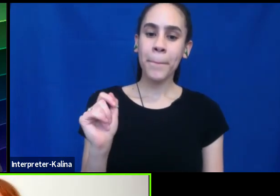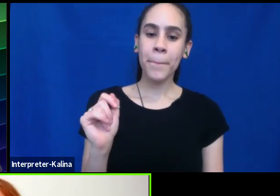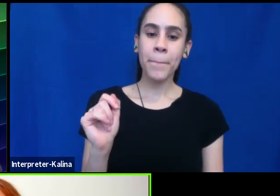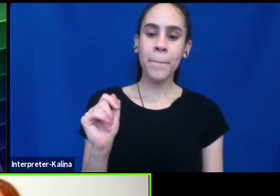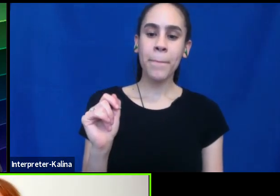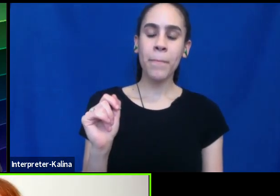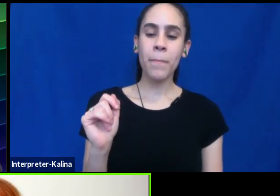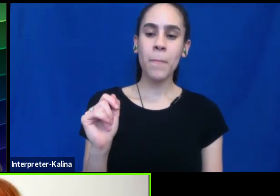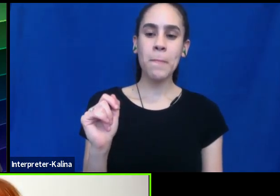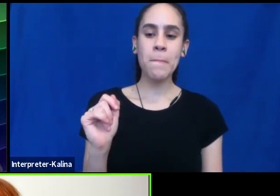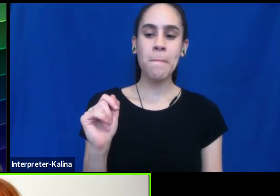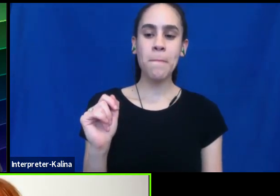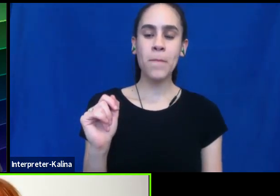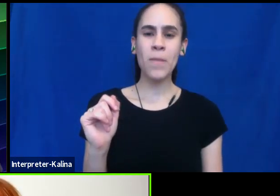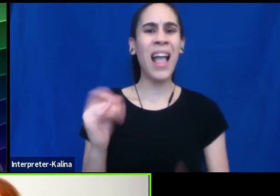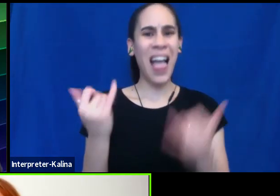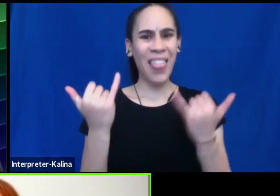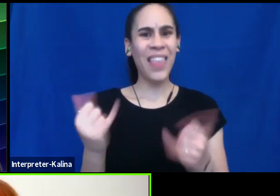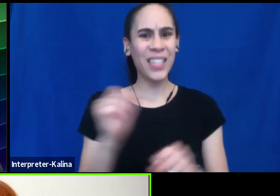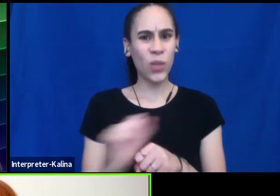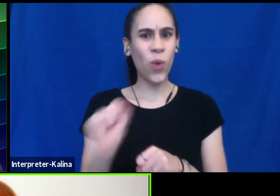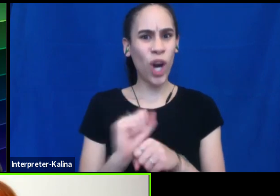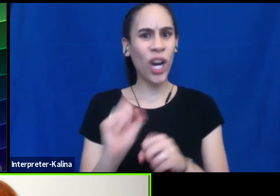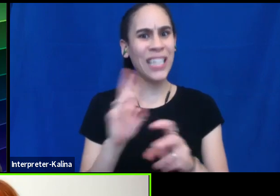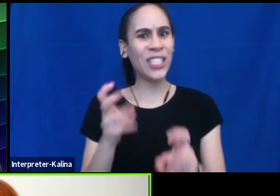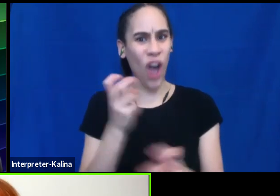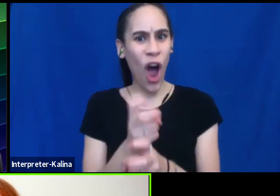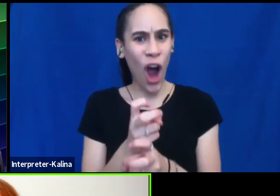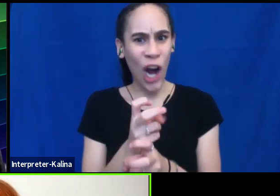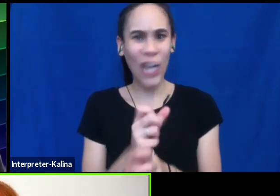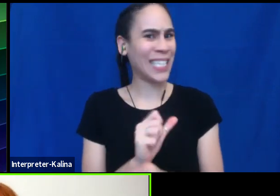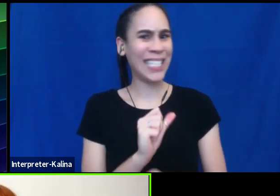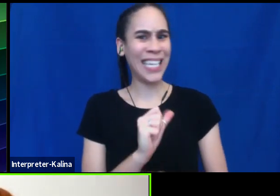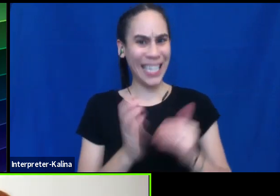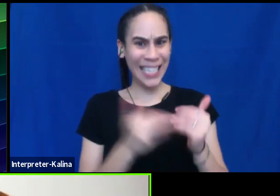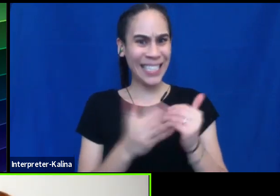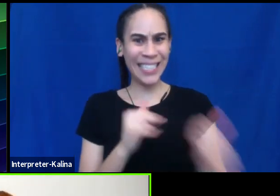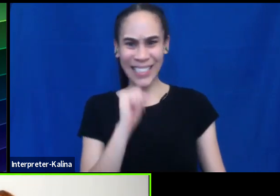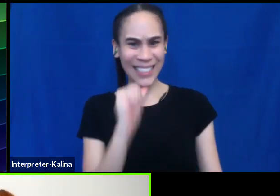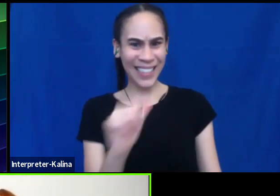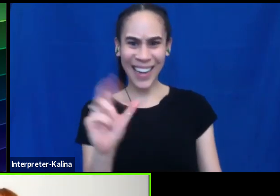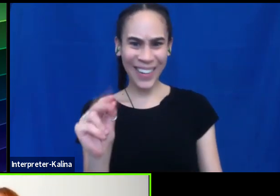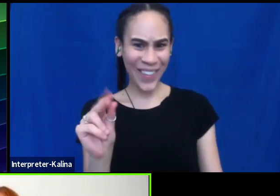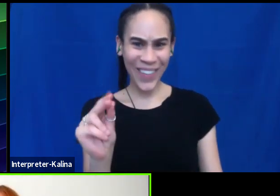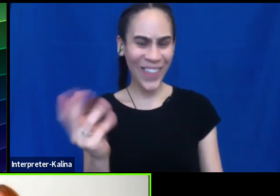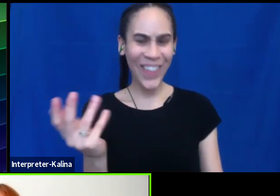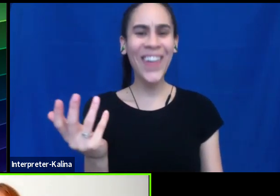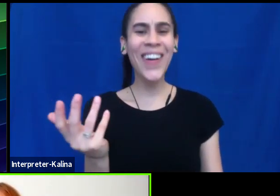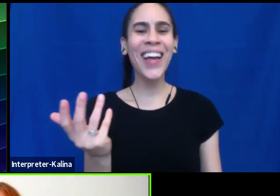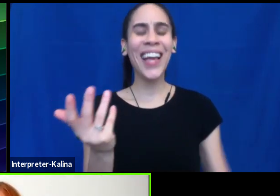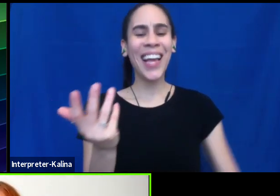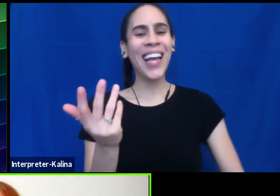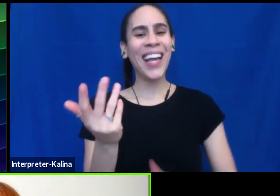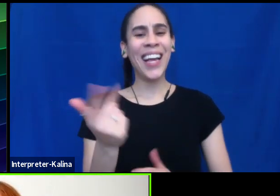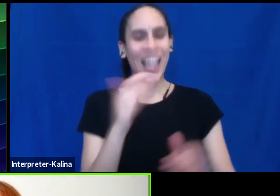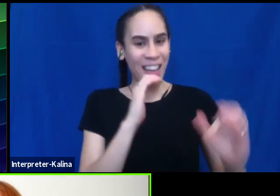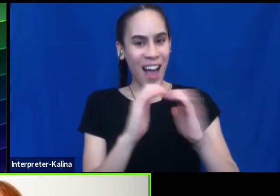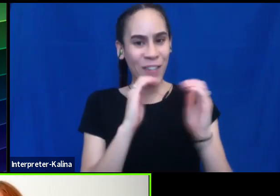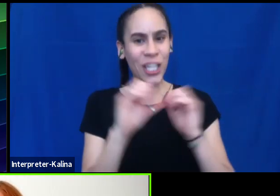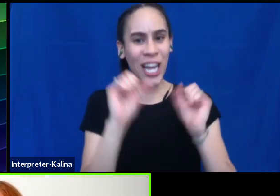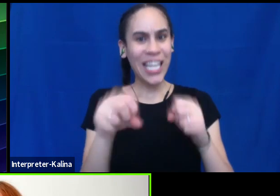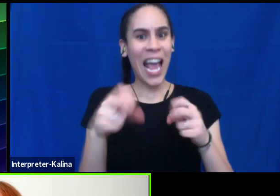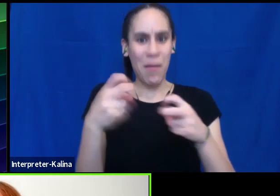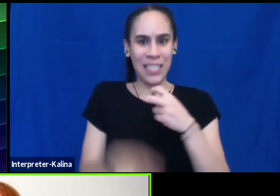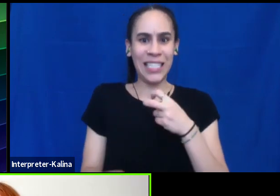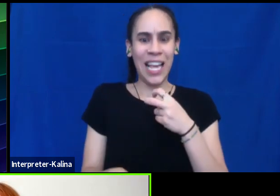the, and this, this work is hard. It's not easy. It's not easy to be an ally. And these, these conversations are, can be very difficult